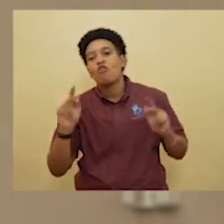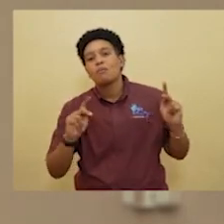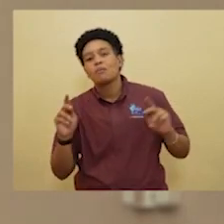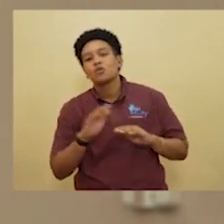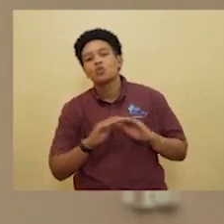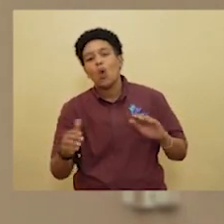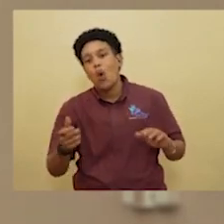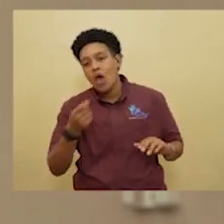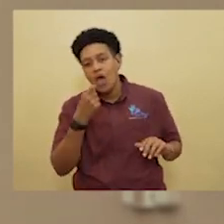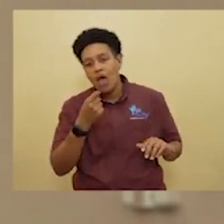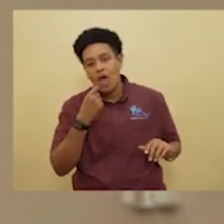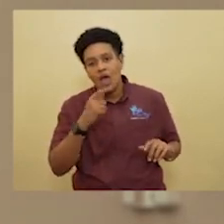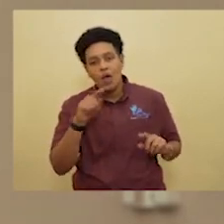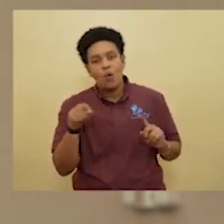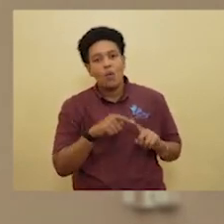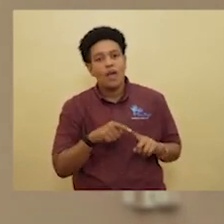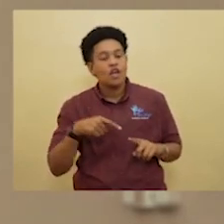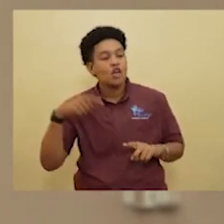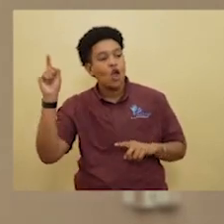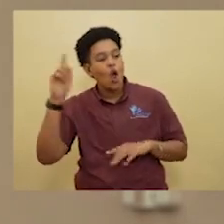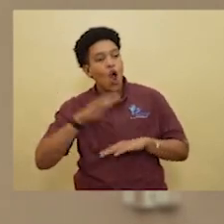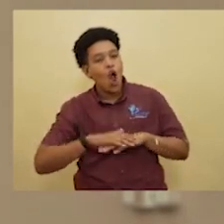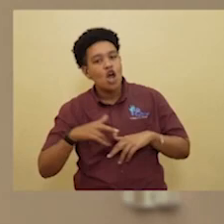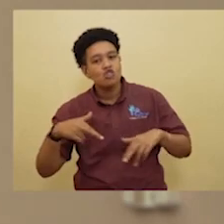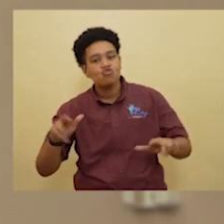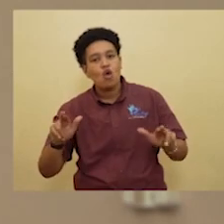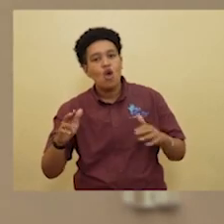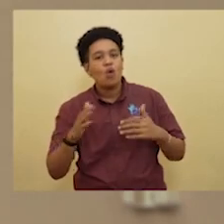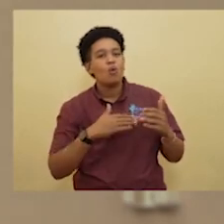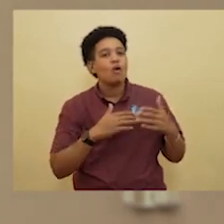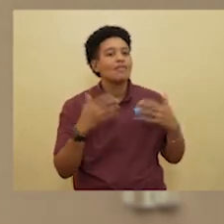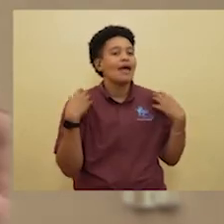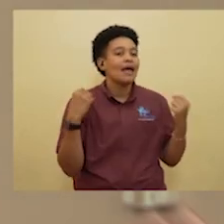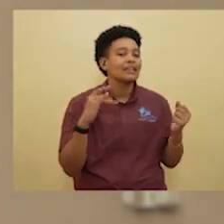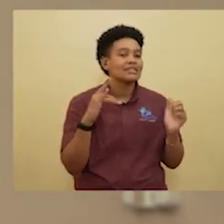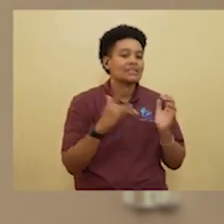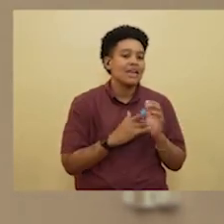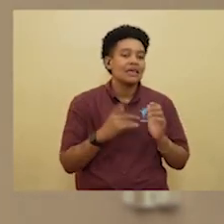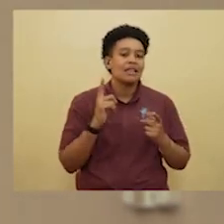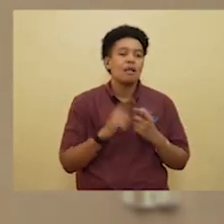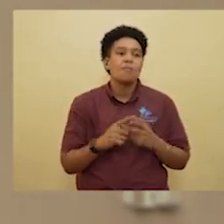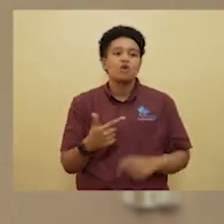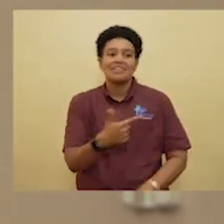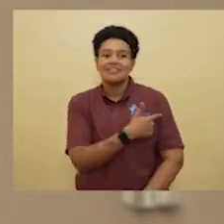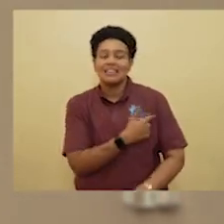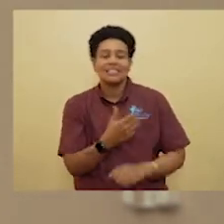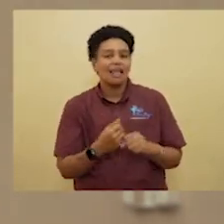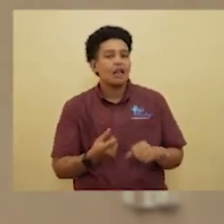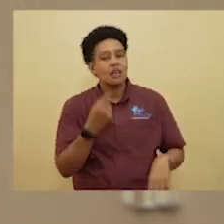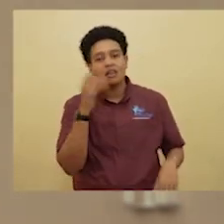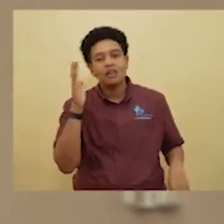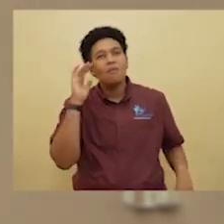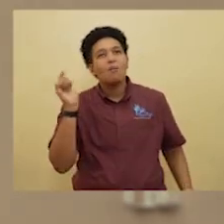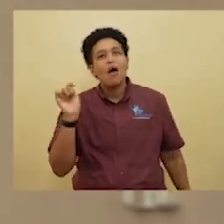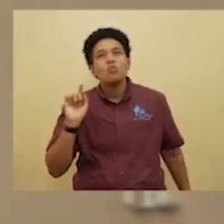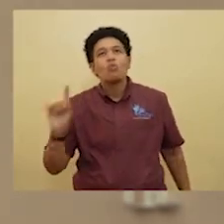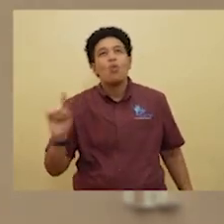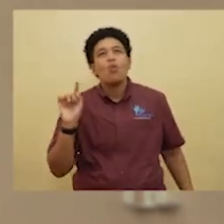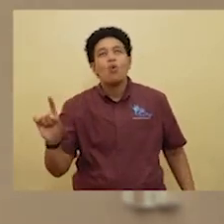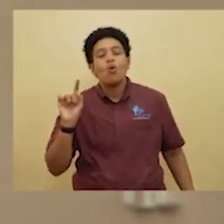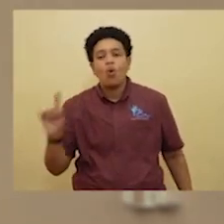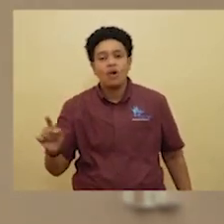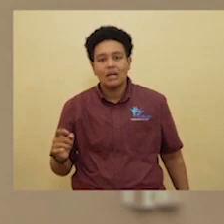take their medication when they're going out, whether it's to the health center and to get a vaccine. It will be okay